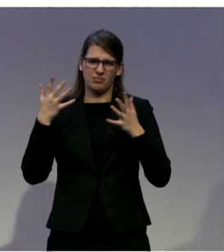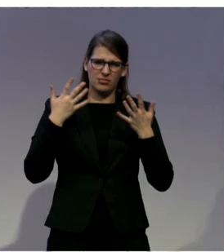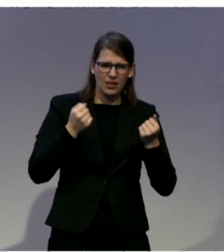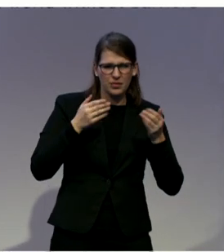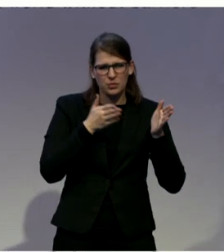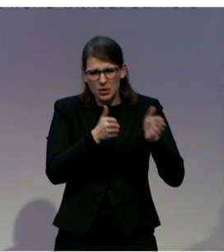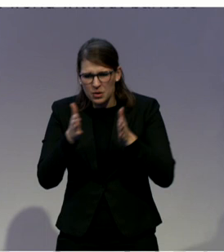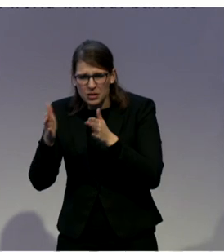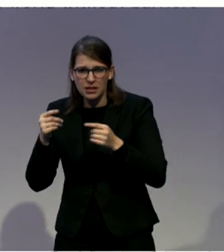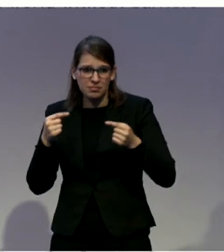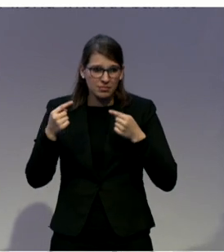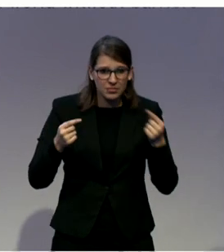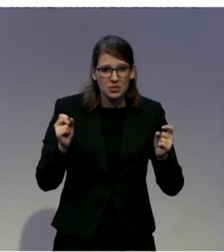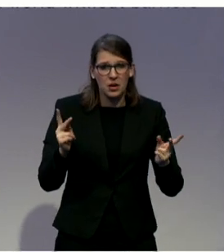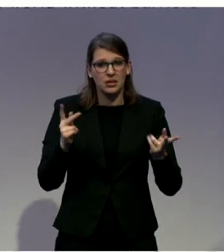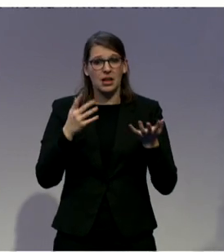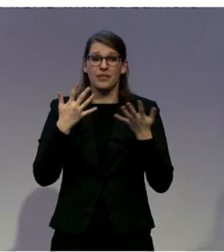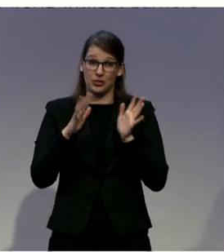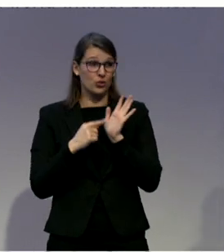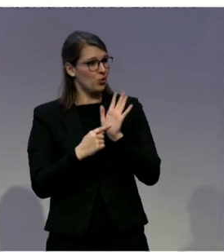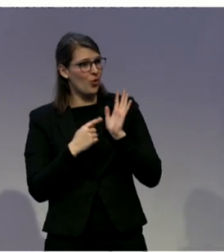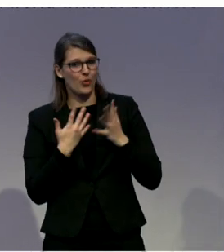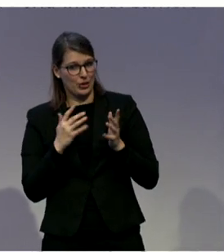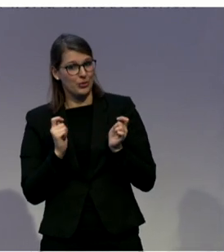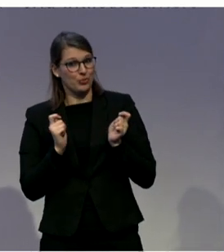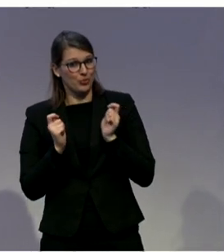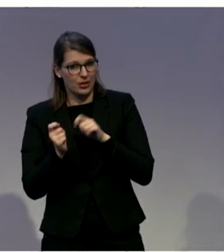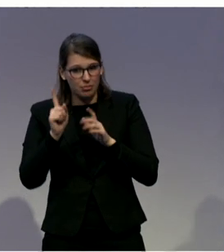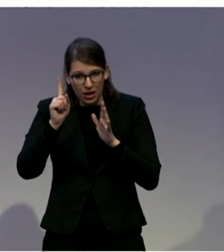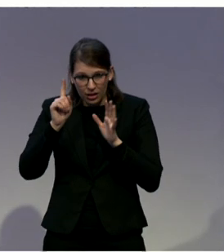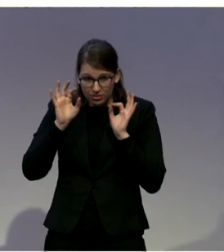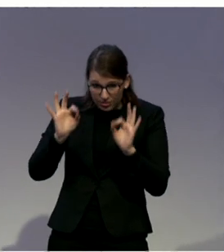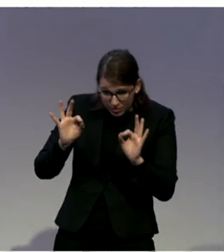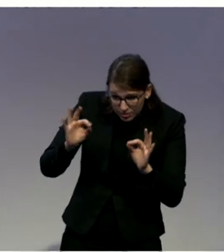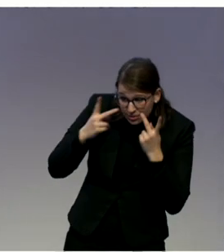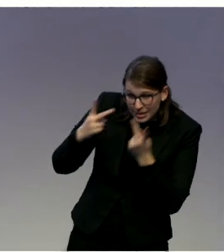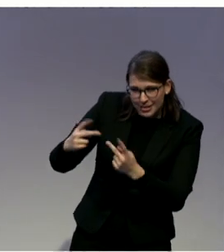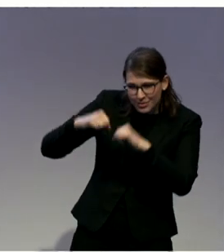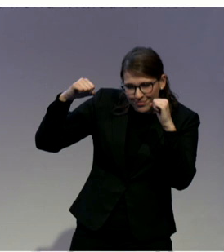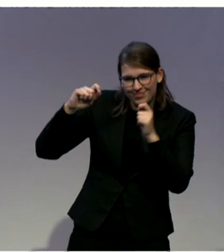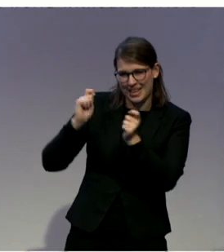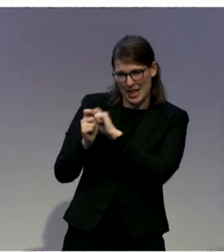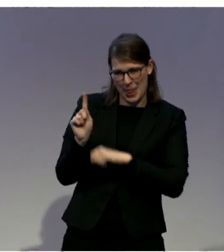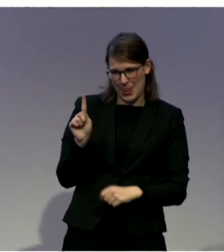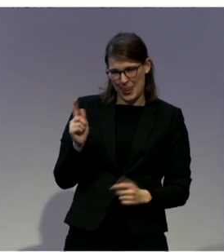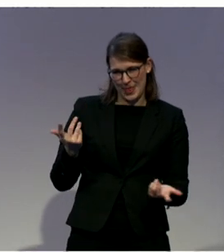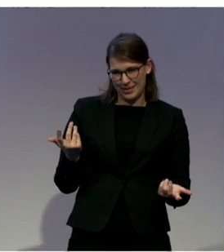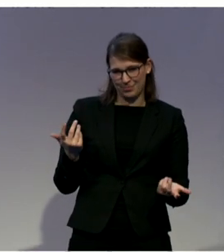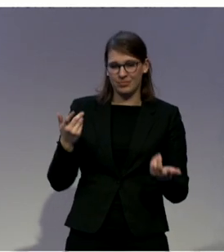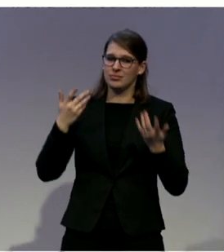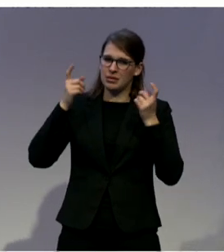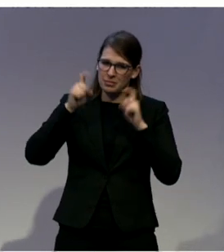change was taking place. But oftentimes, when you looked beneath the surface, people were really ticking a box, really,